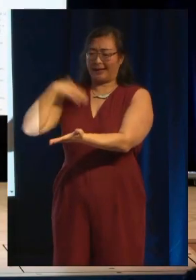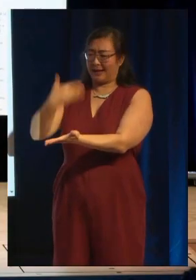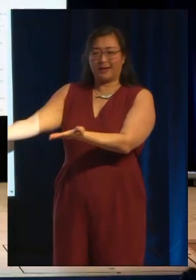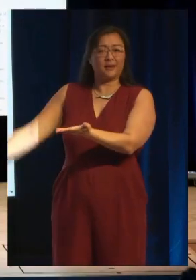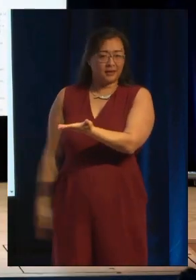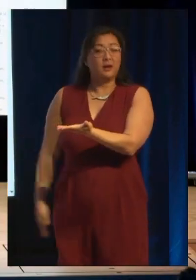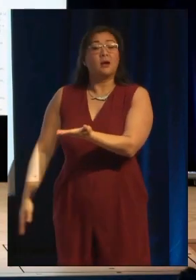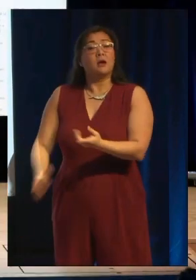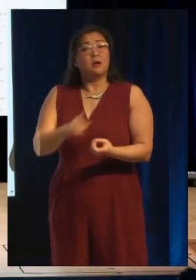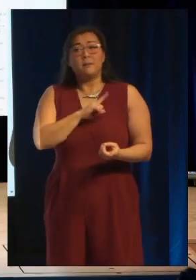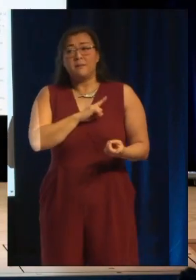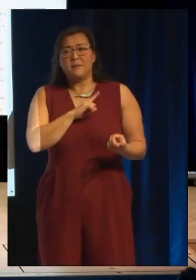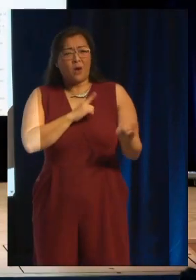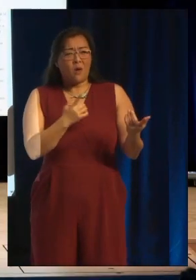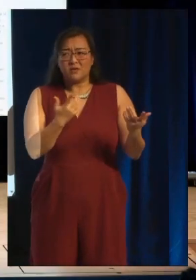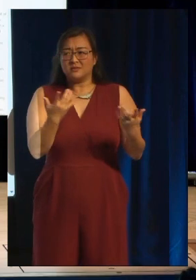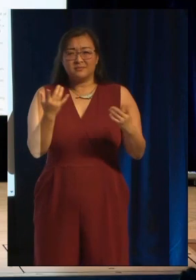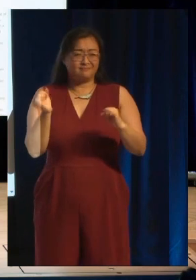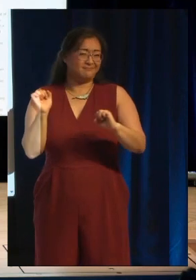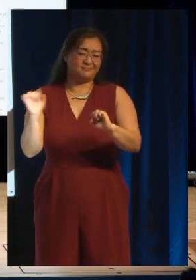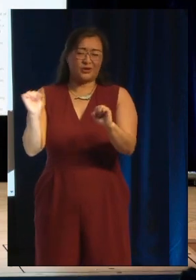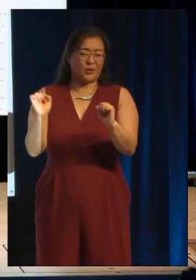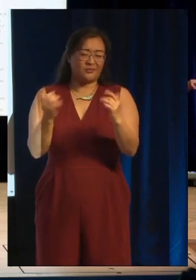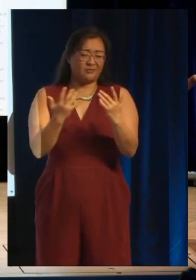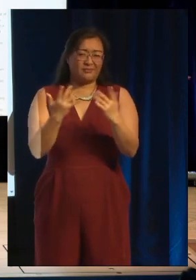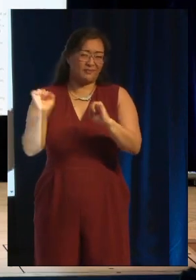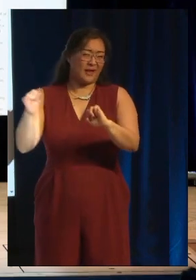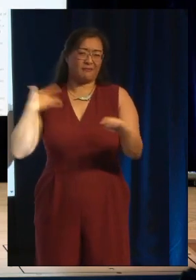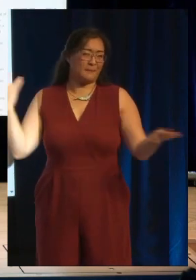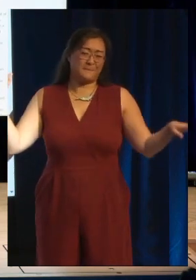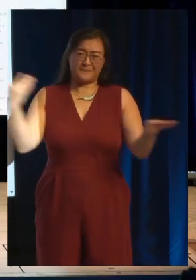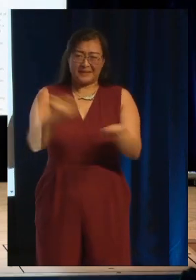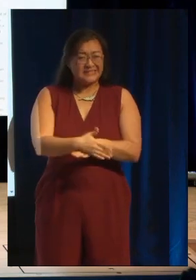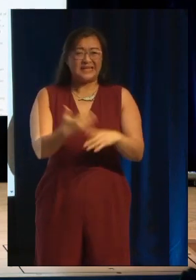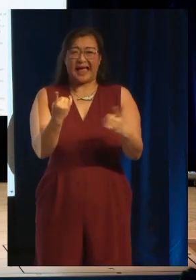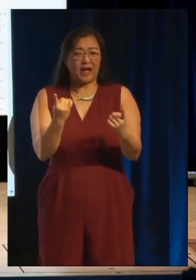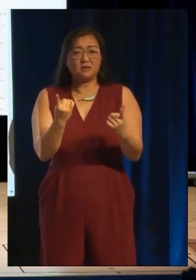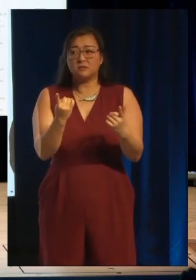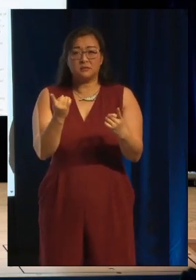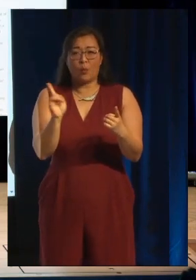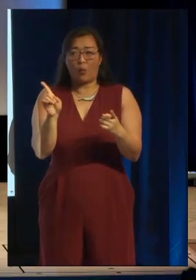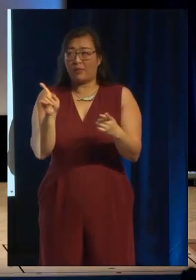there's a million other things happening and anything that stops them could be the thing that stops you getting that coverage.